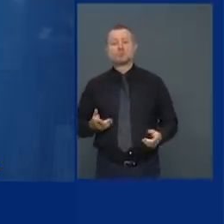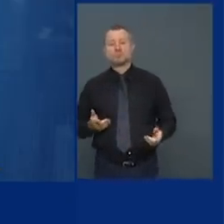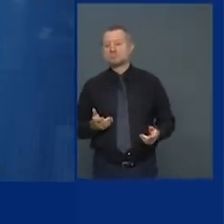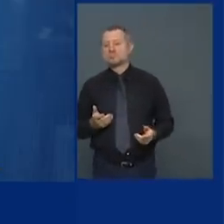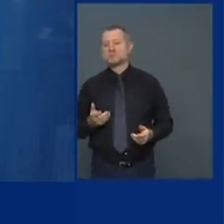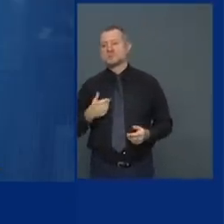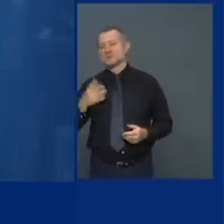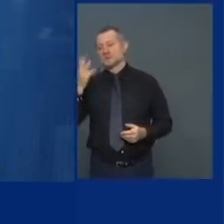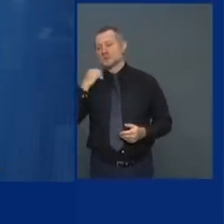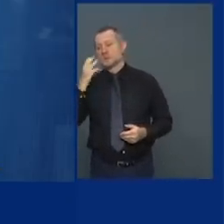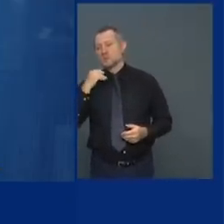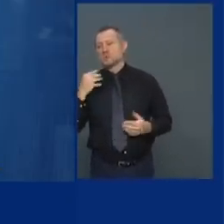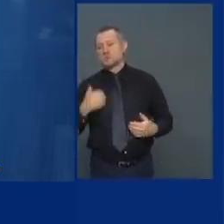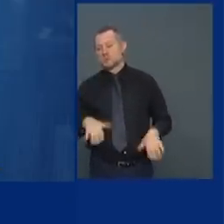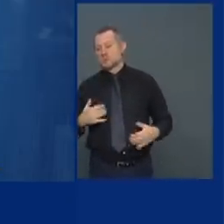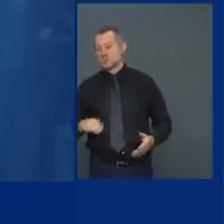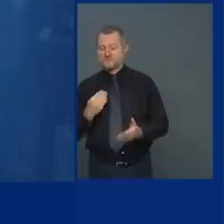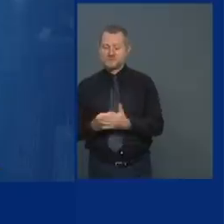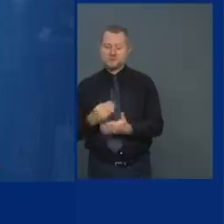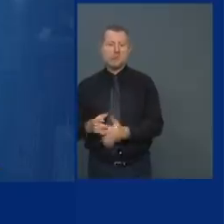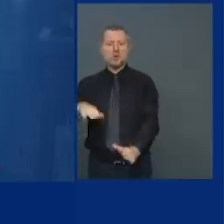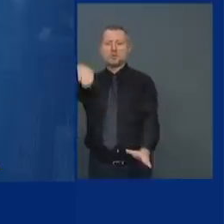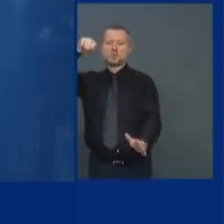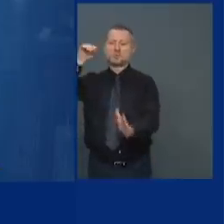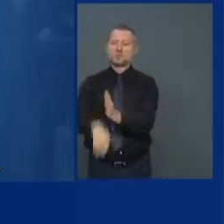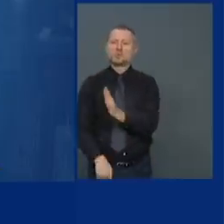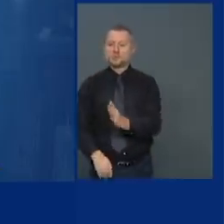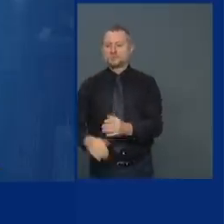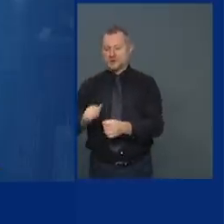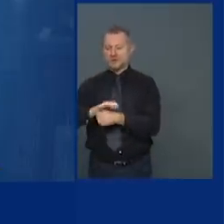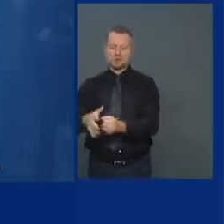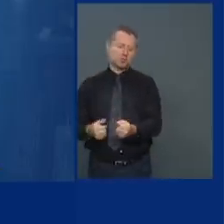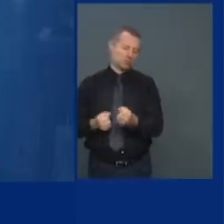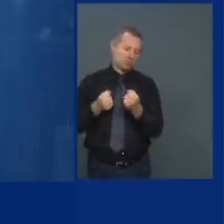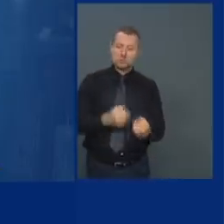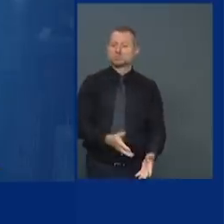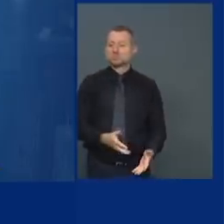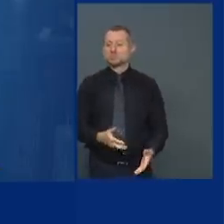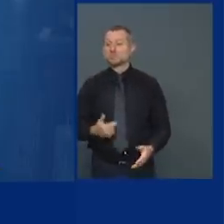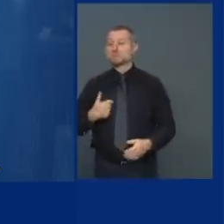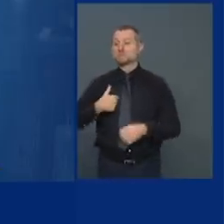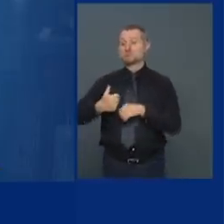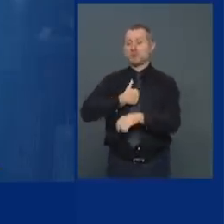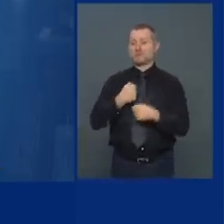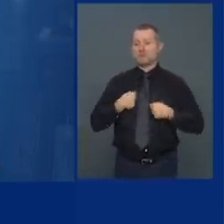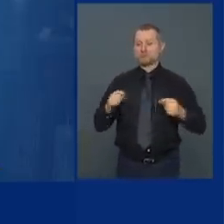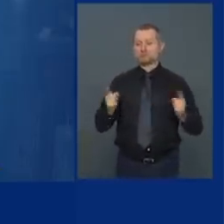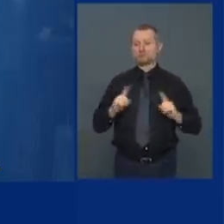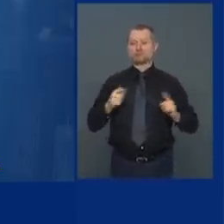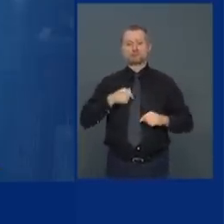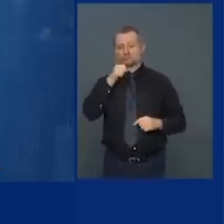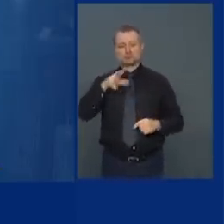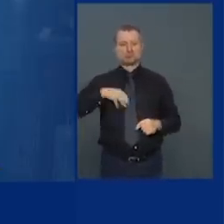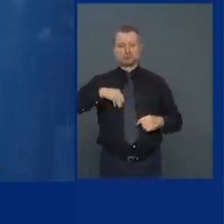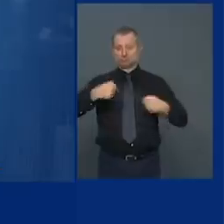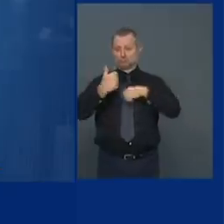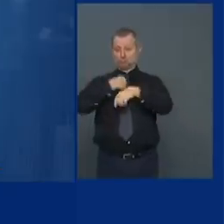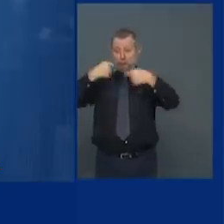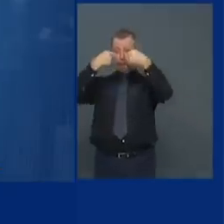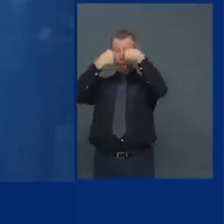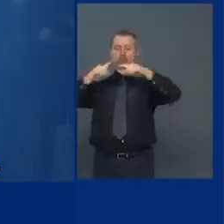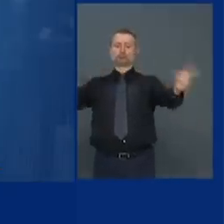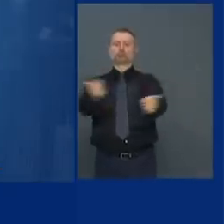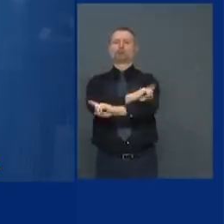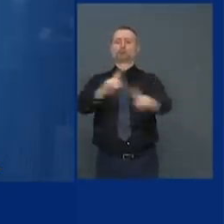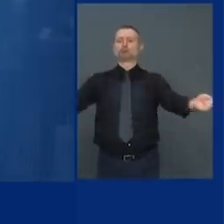because of COVID we're not liable for them I'm not accepting liability I'm not accepting the premise that